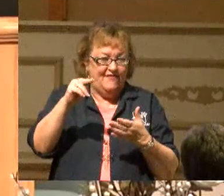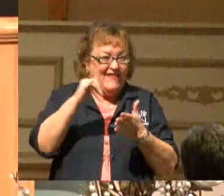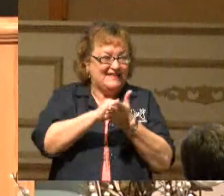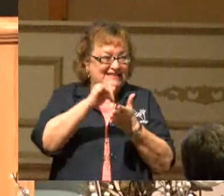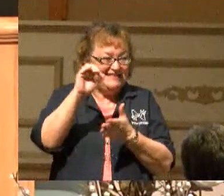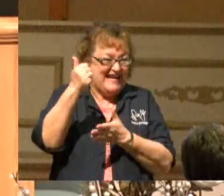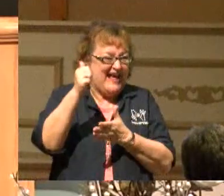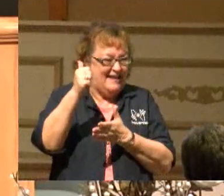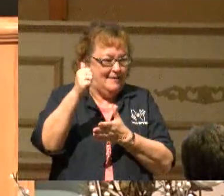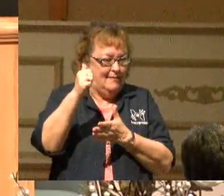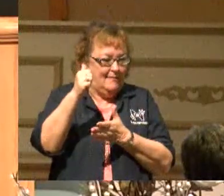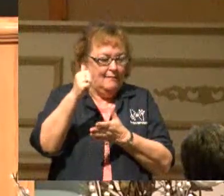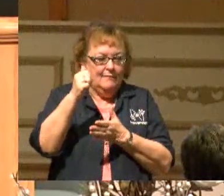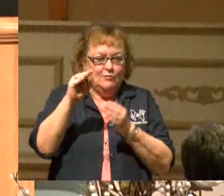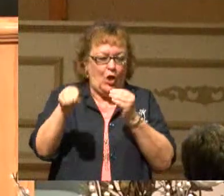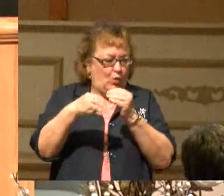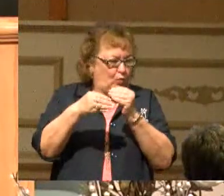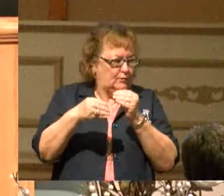corral.